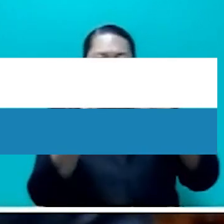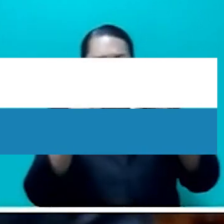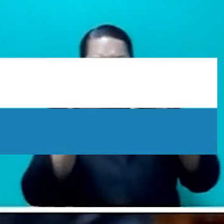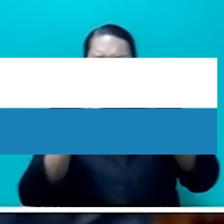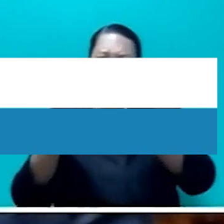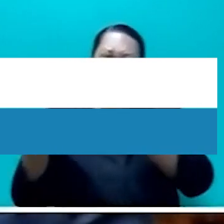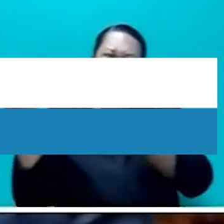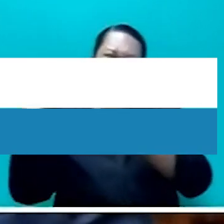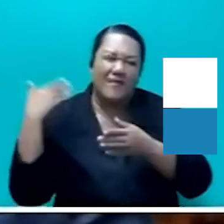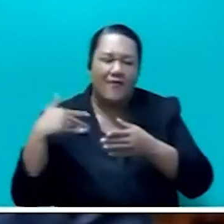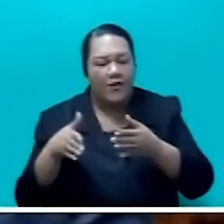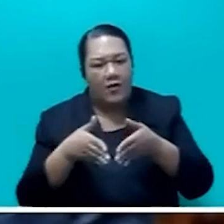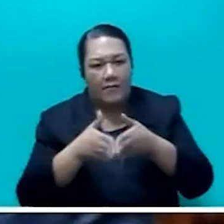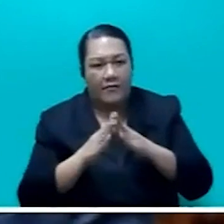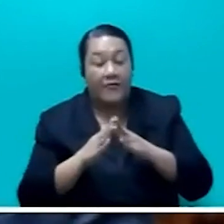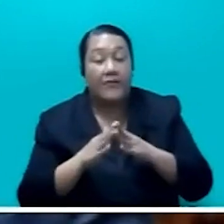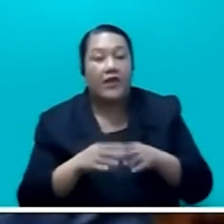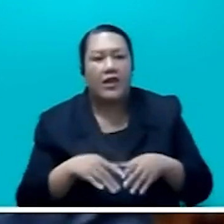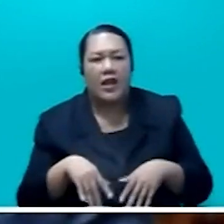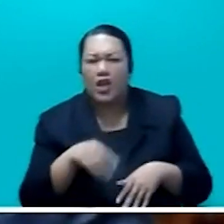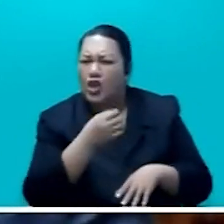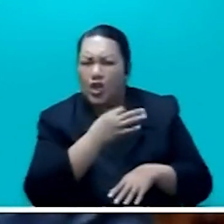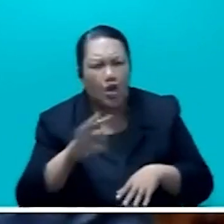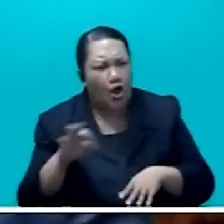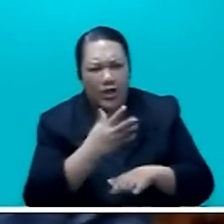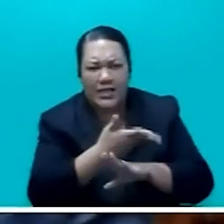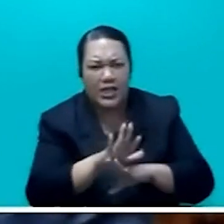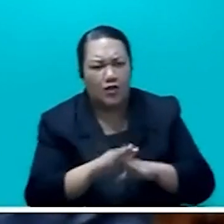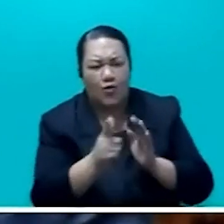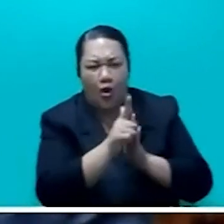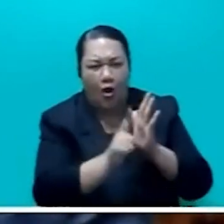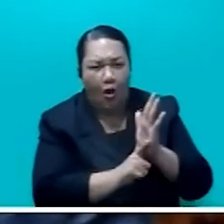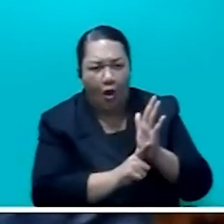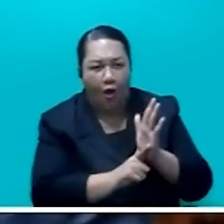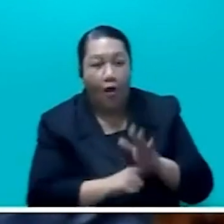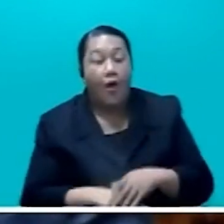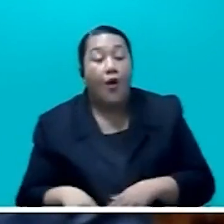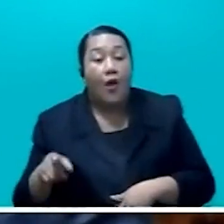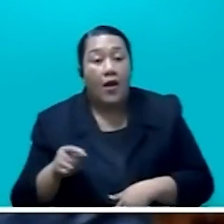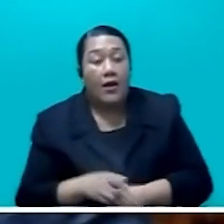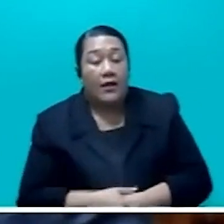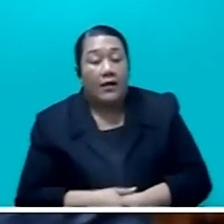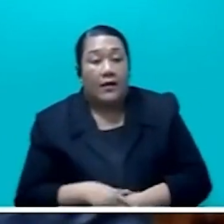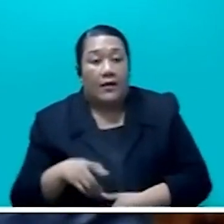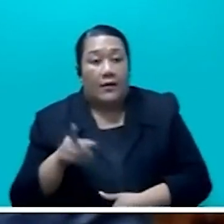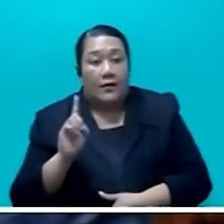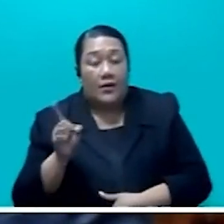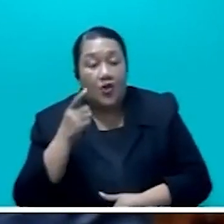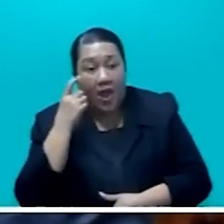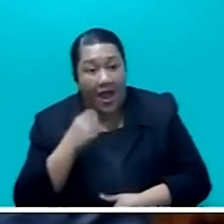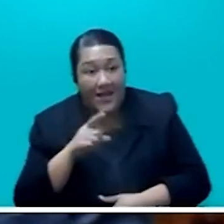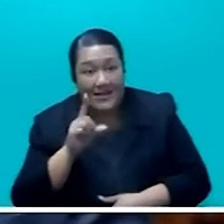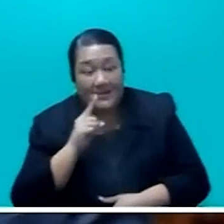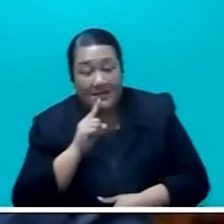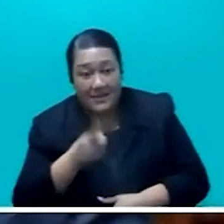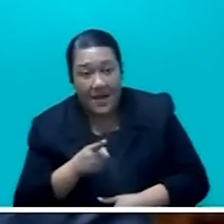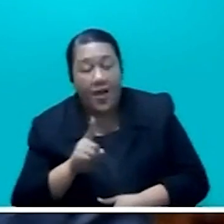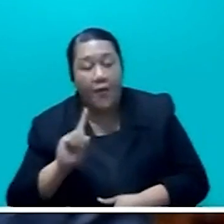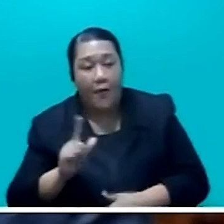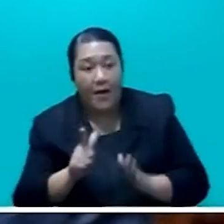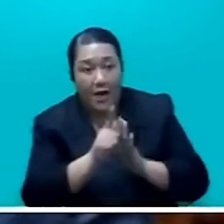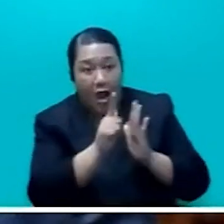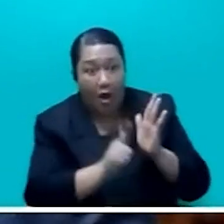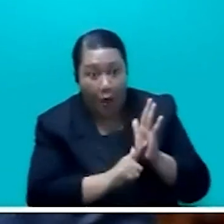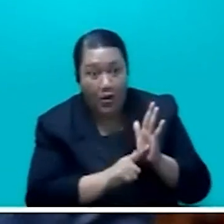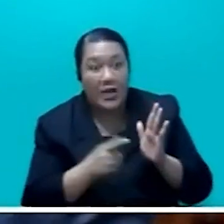are saying is that both the laws that we are trying to repeal were made, you know, in the circumstances